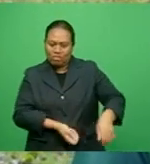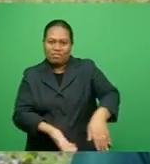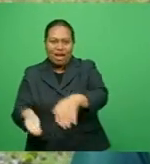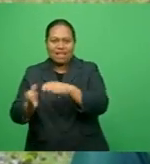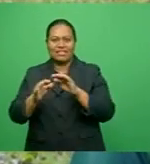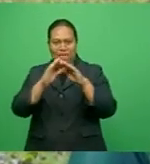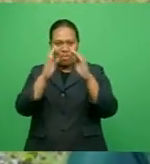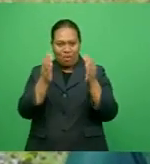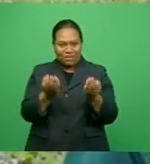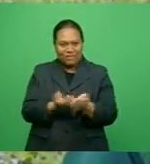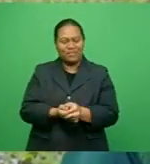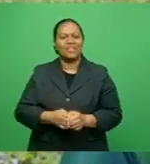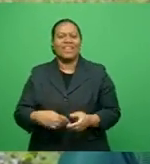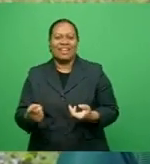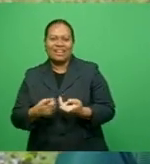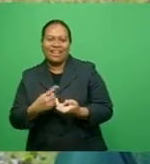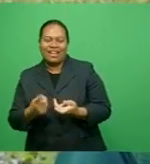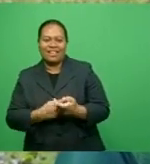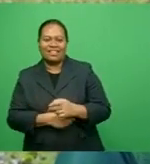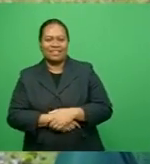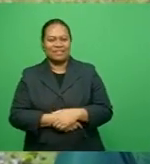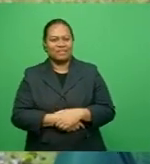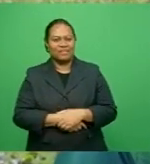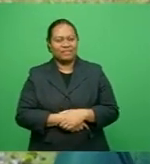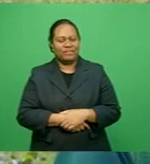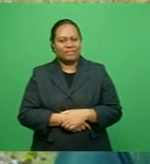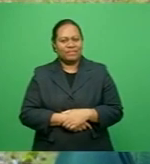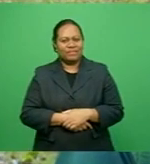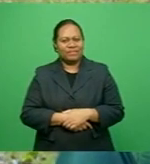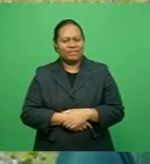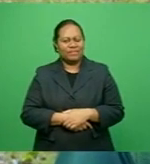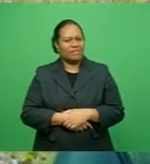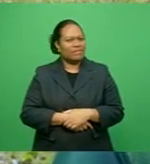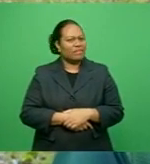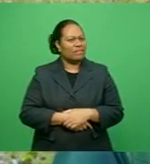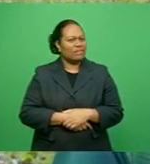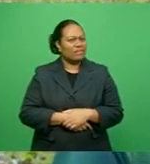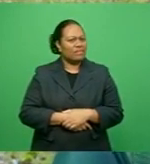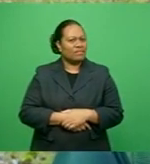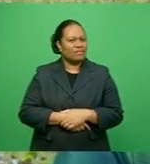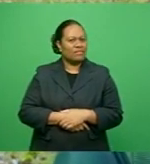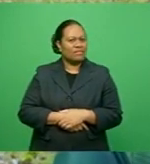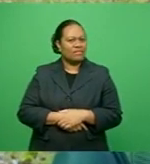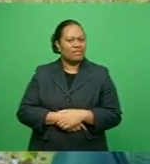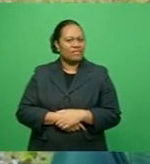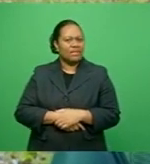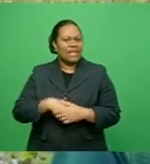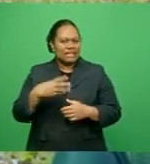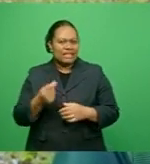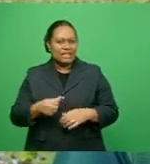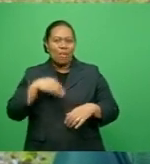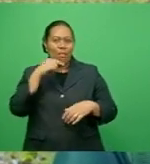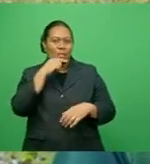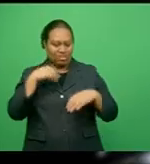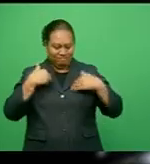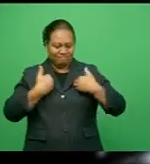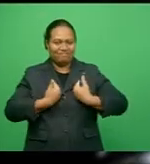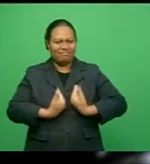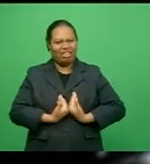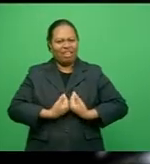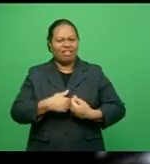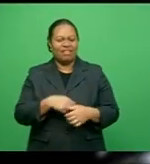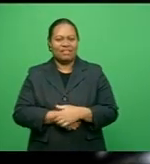players who have recovered from the fatigue and on that area we are working on. our kickers.